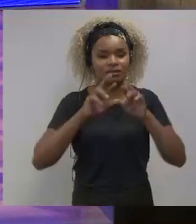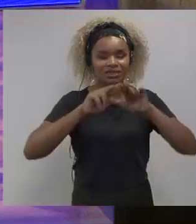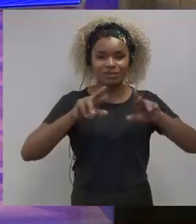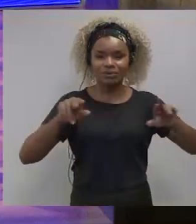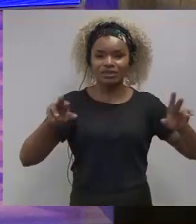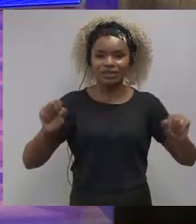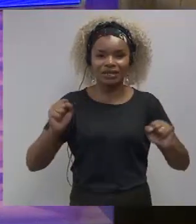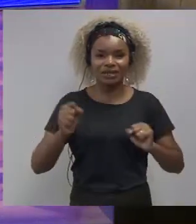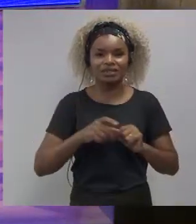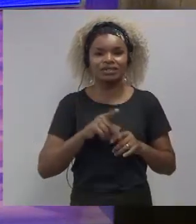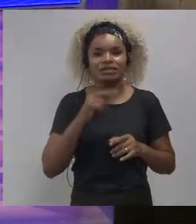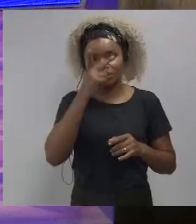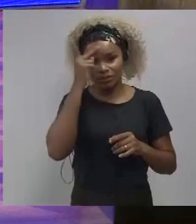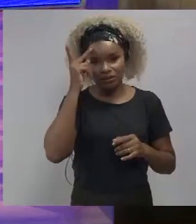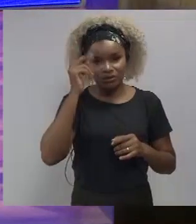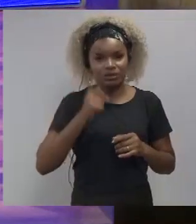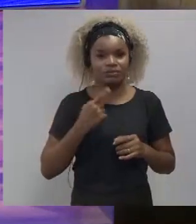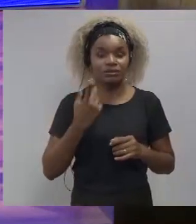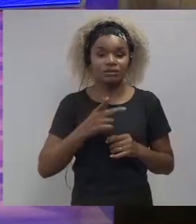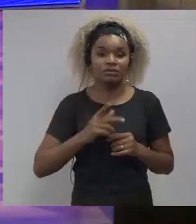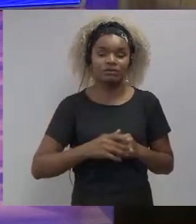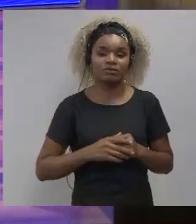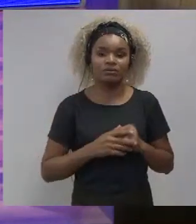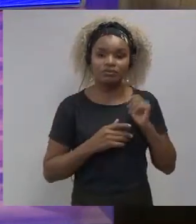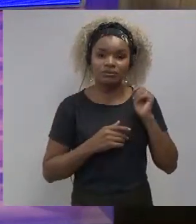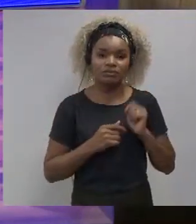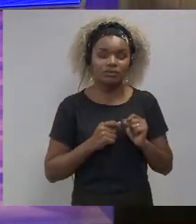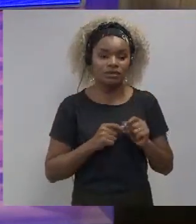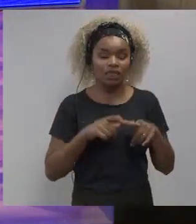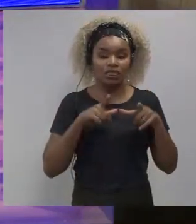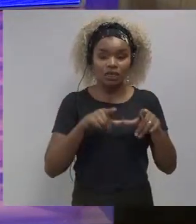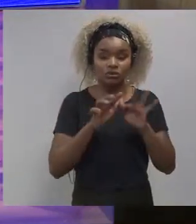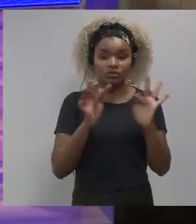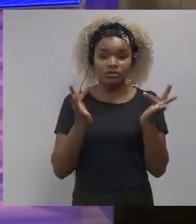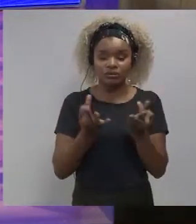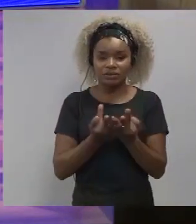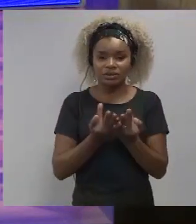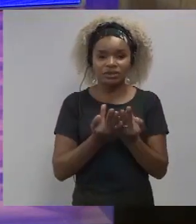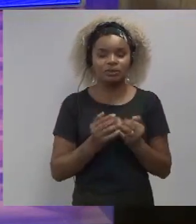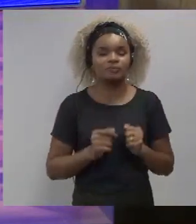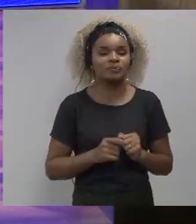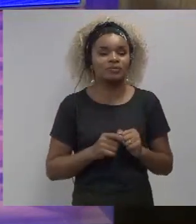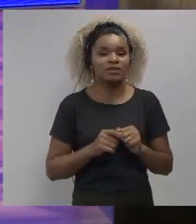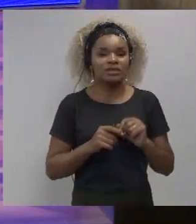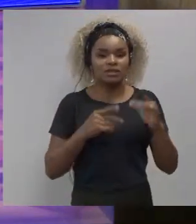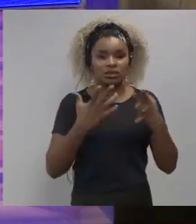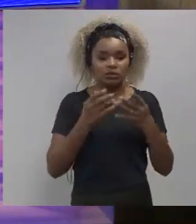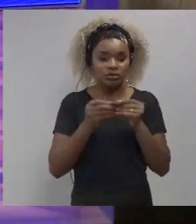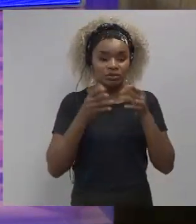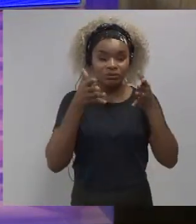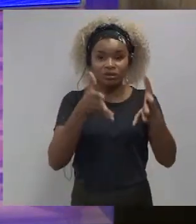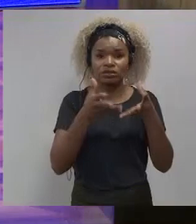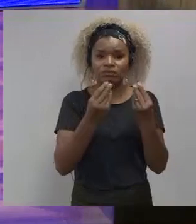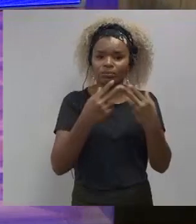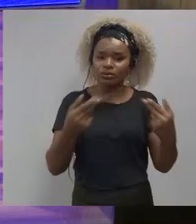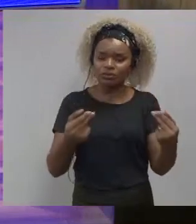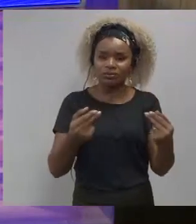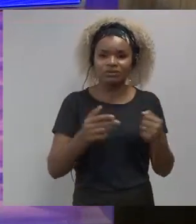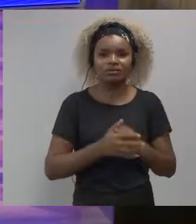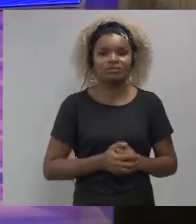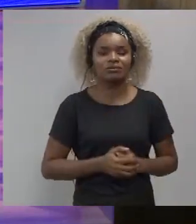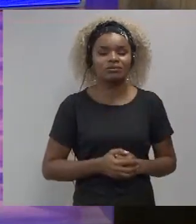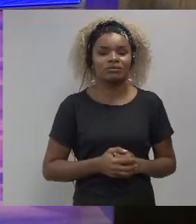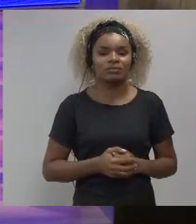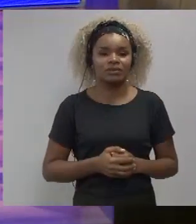households is actually quite large and this disparity doesn't usually get measured so again